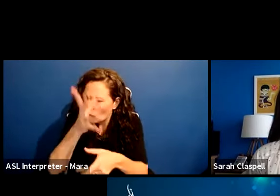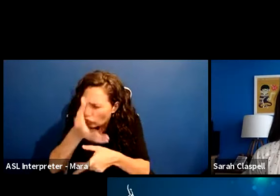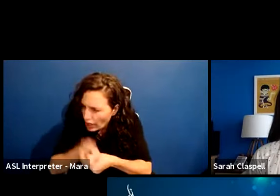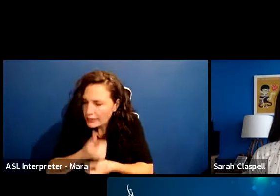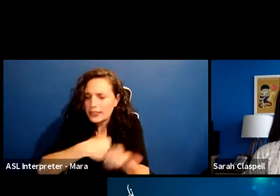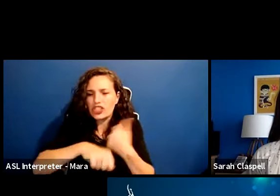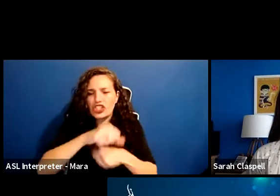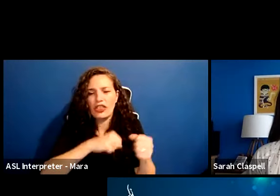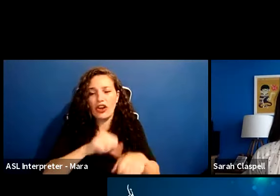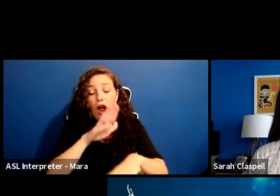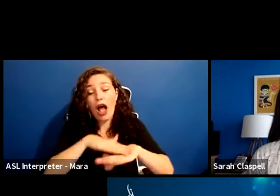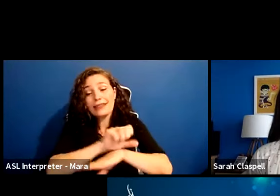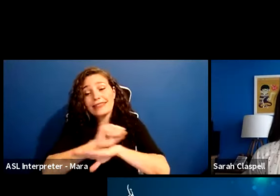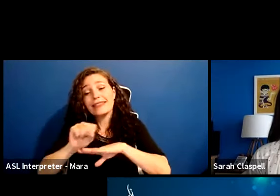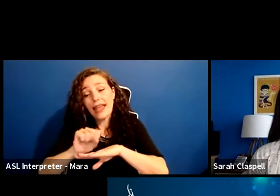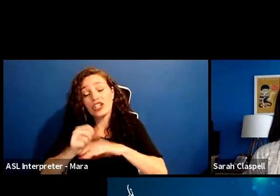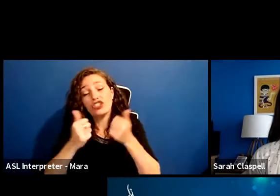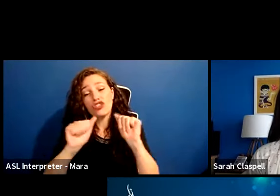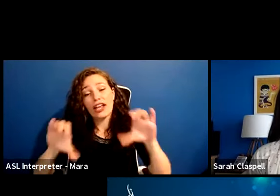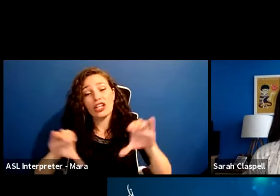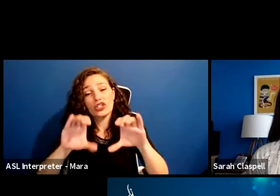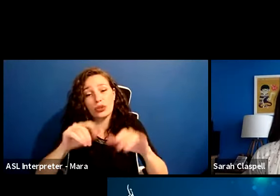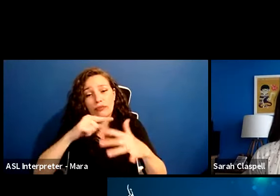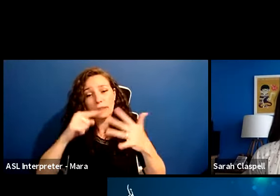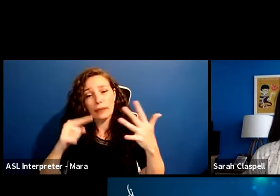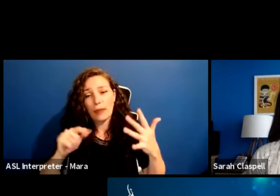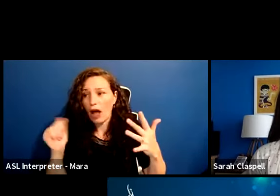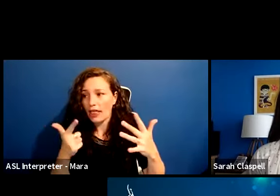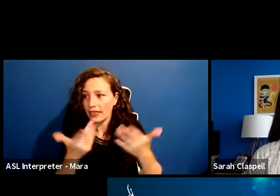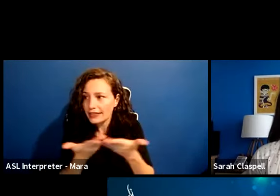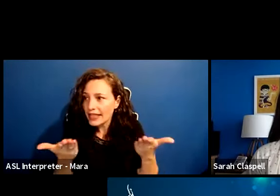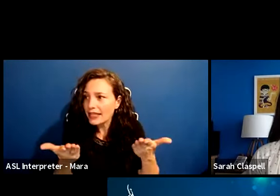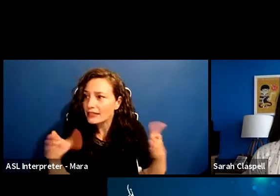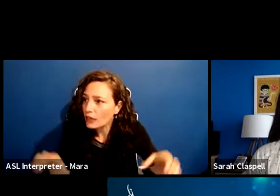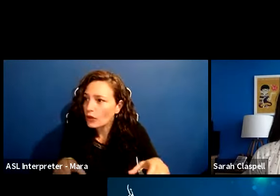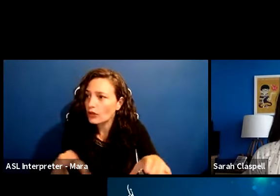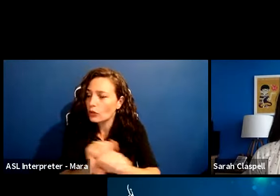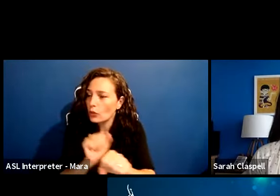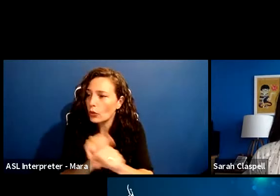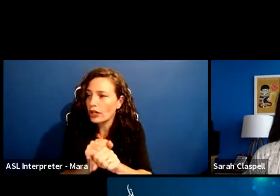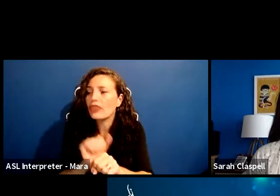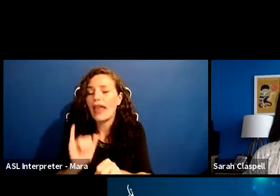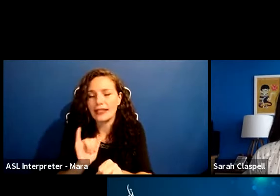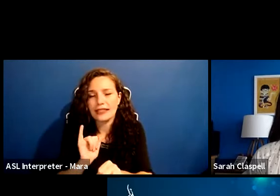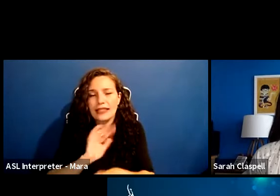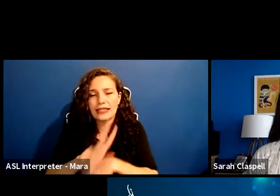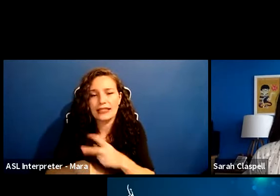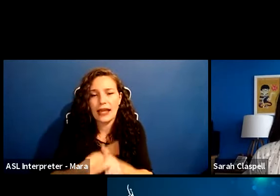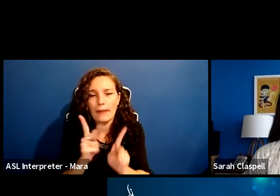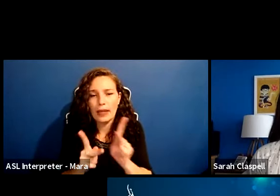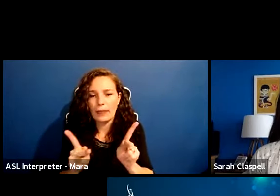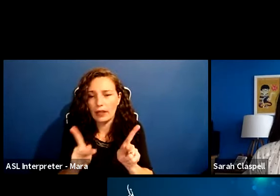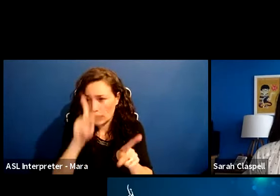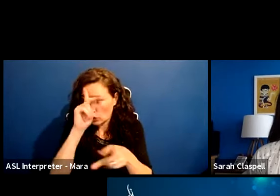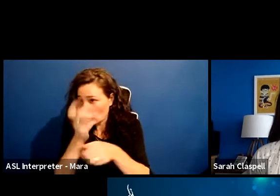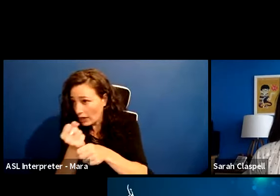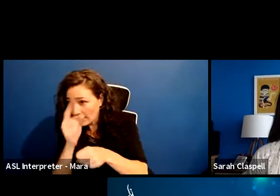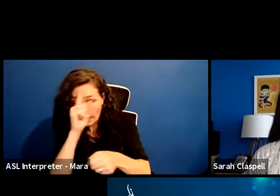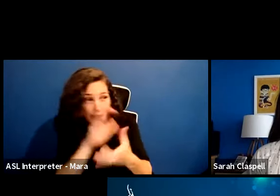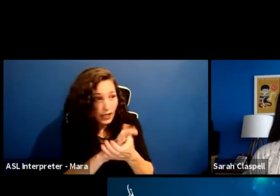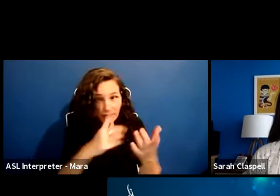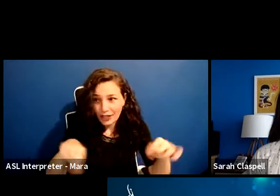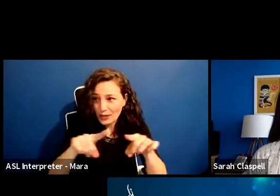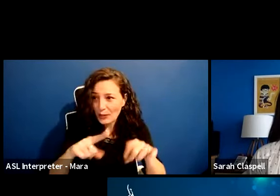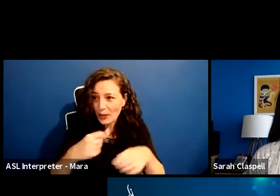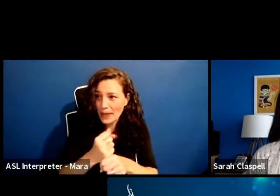on stage to try to do this kind of work, uh, those are the kind of people you want to work with because you start to trust and believe that they're going to make you